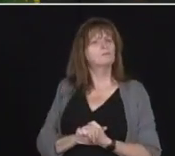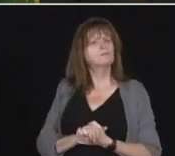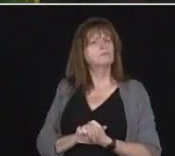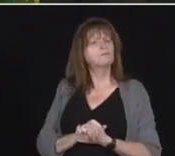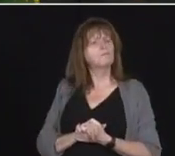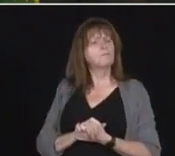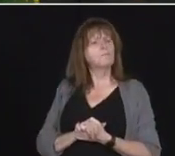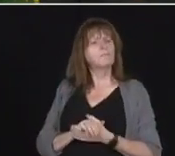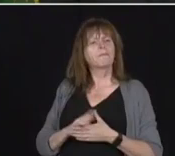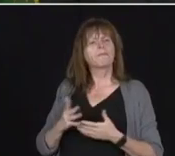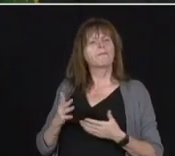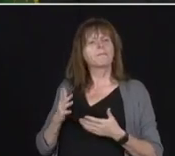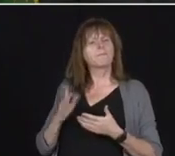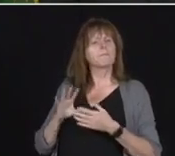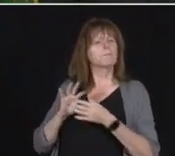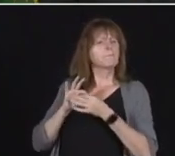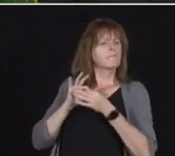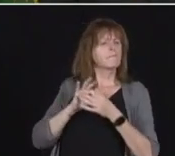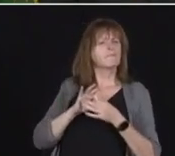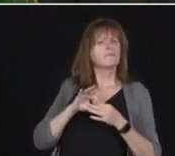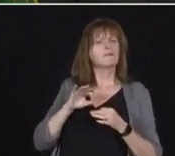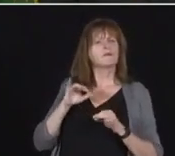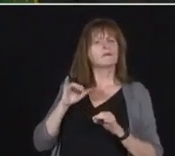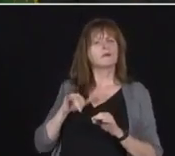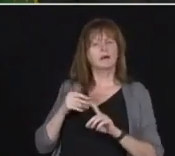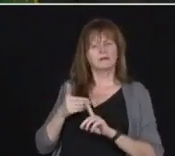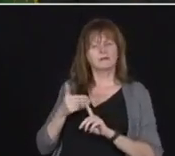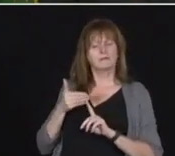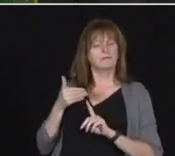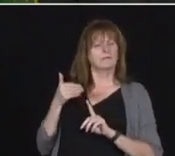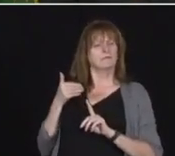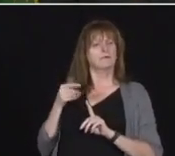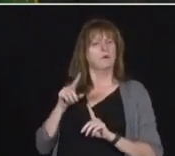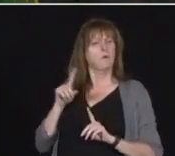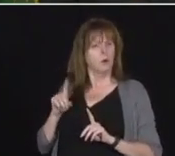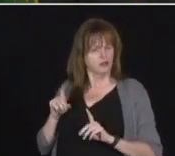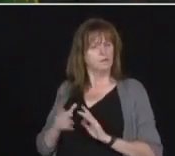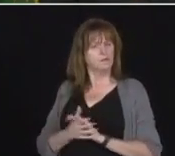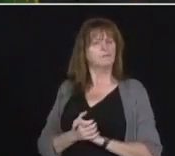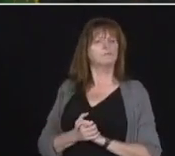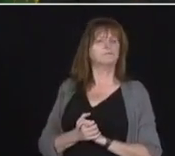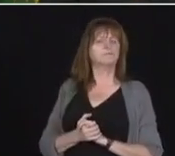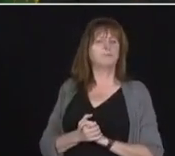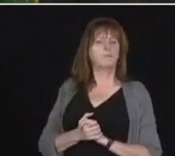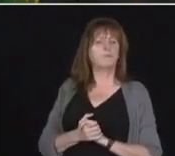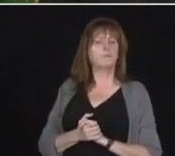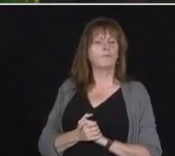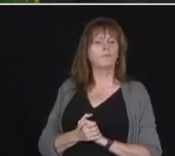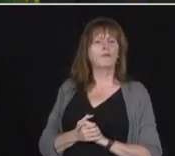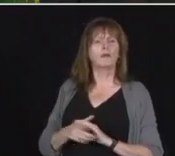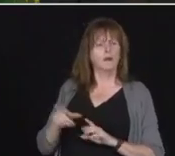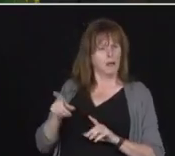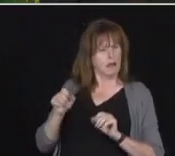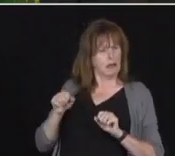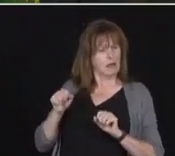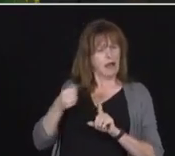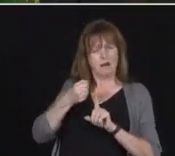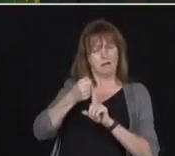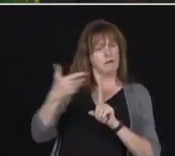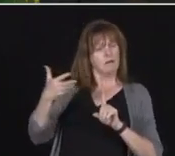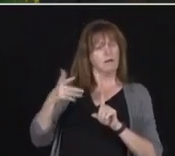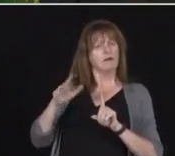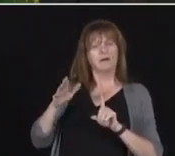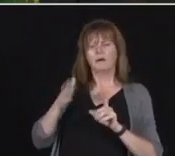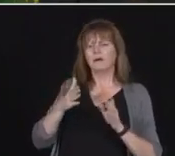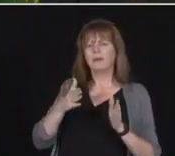that Randy was asking earlier. I'm wondering if can share more of your plans for the return of the school in September.